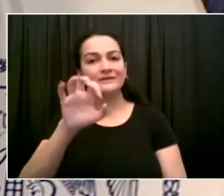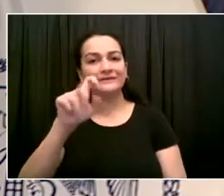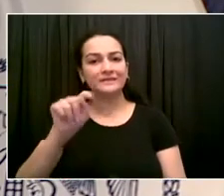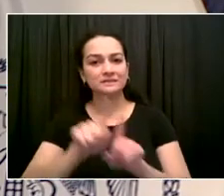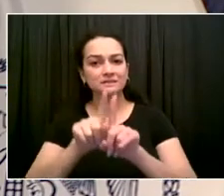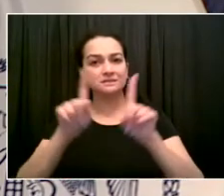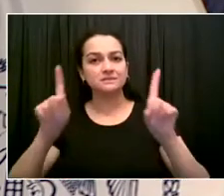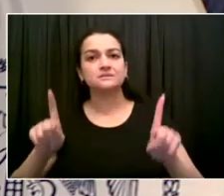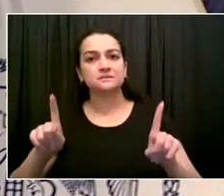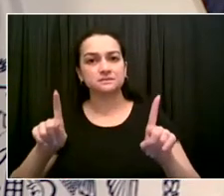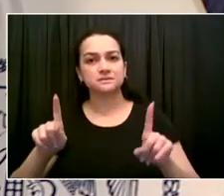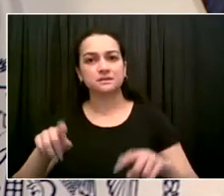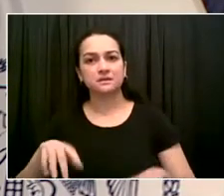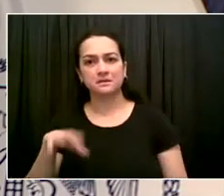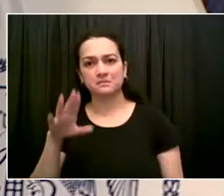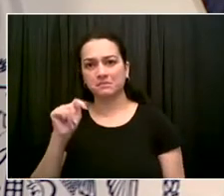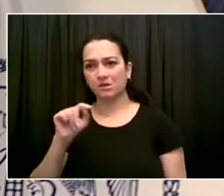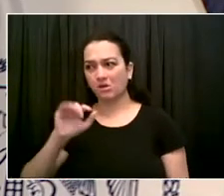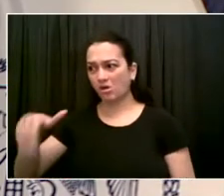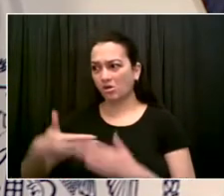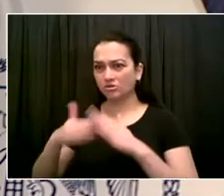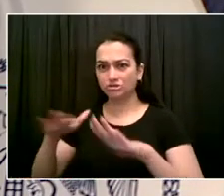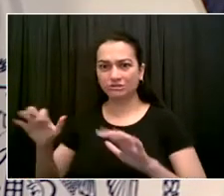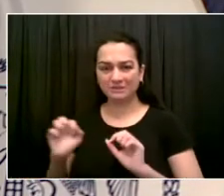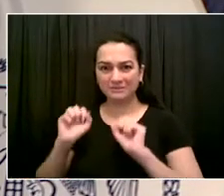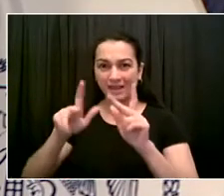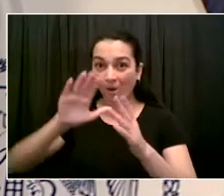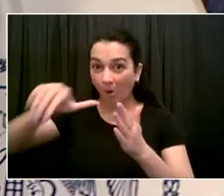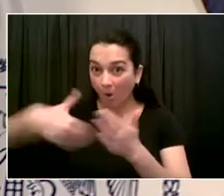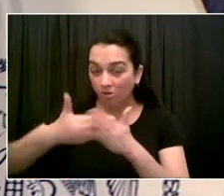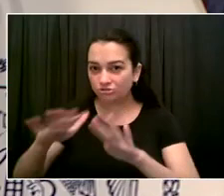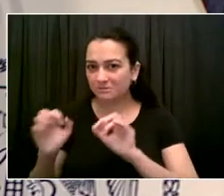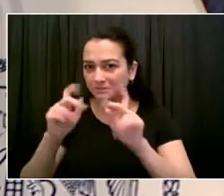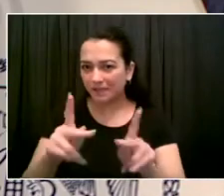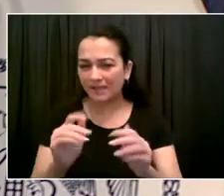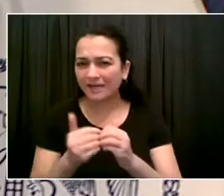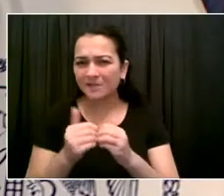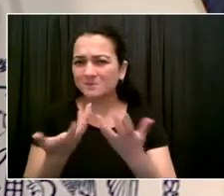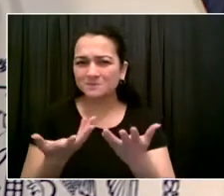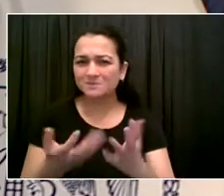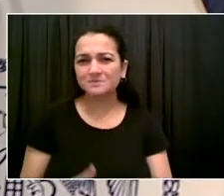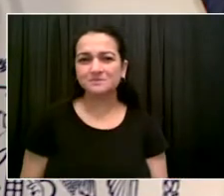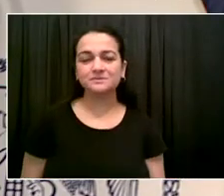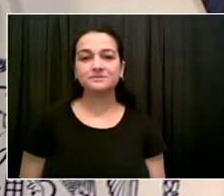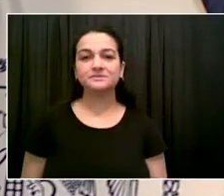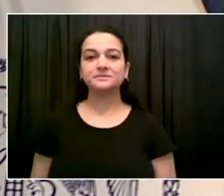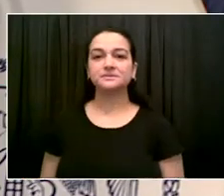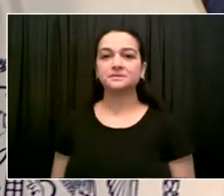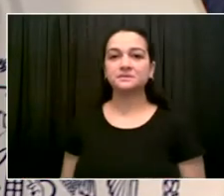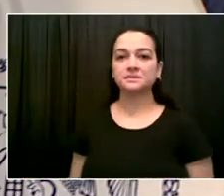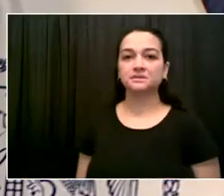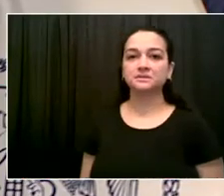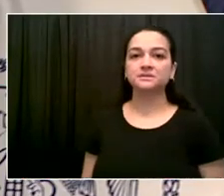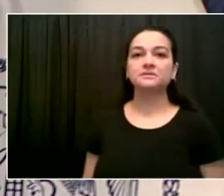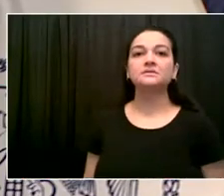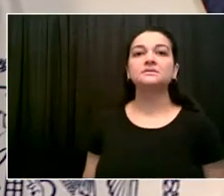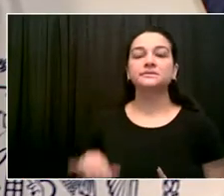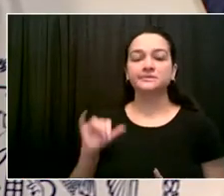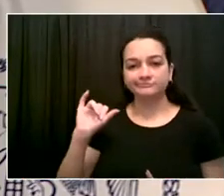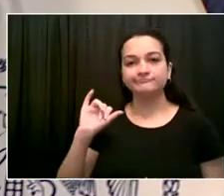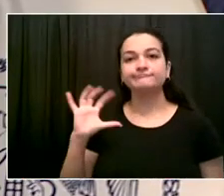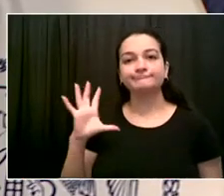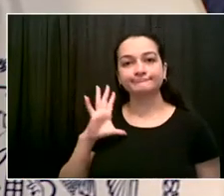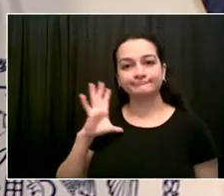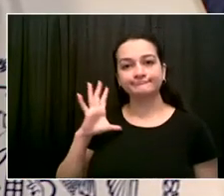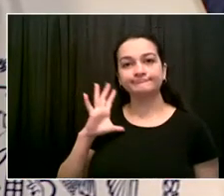chancellor. The addressing class size sometimes means fewer kids in a classroom, sometimes means more teachers in the